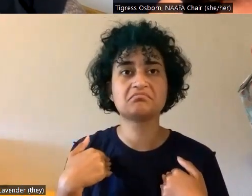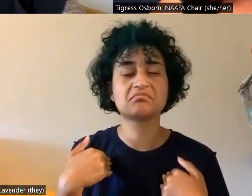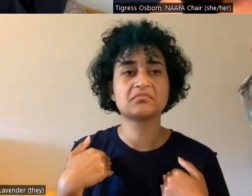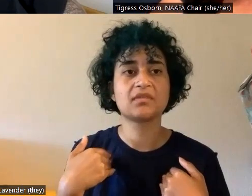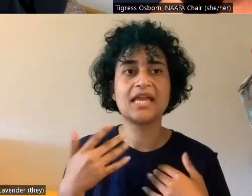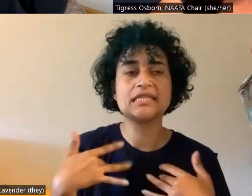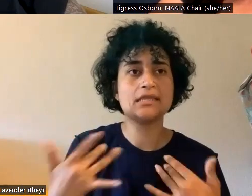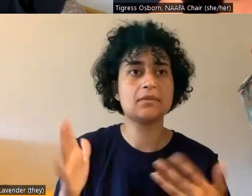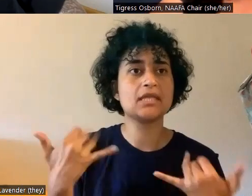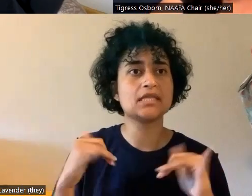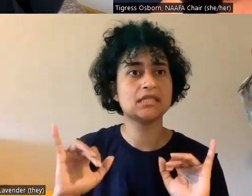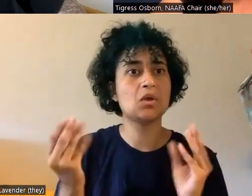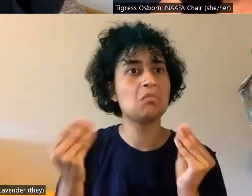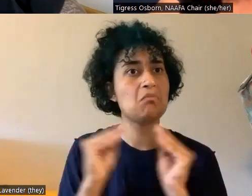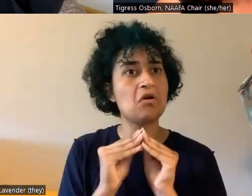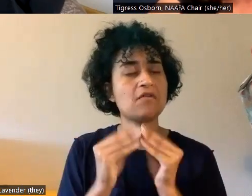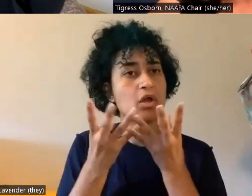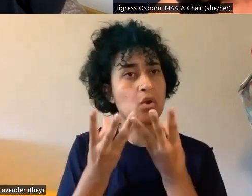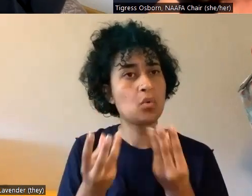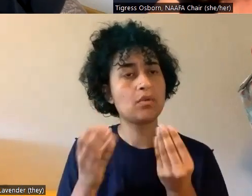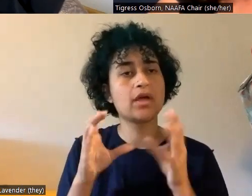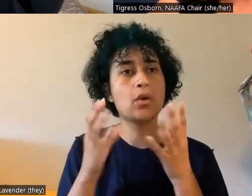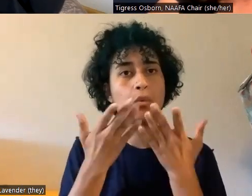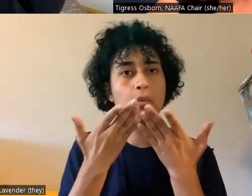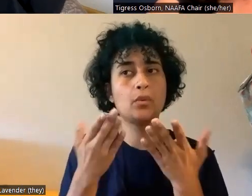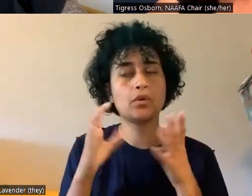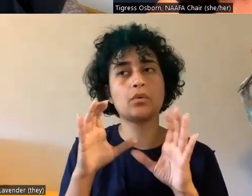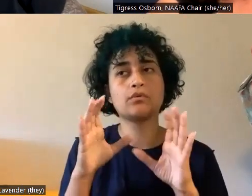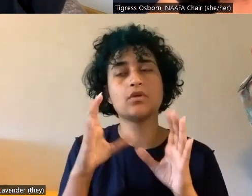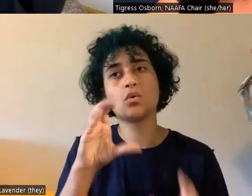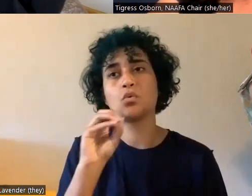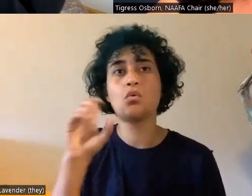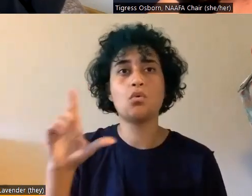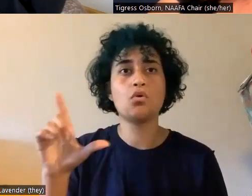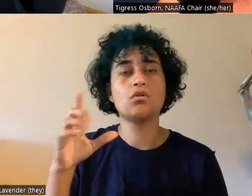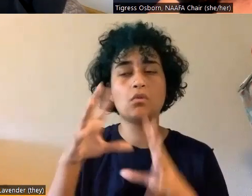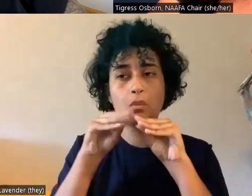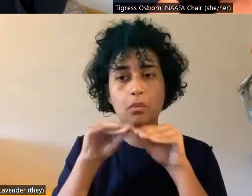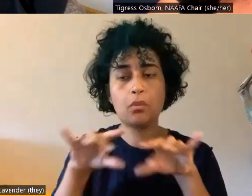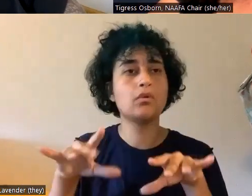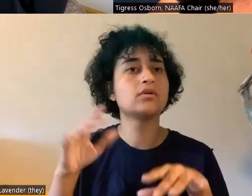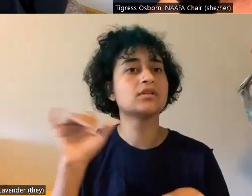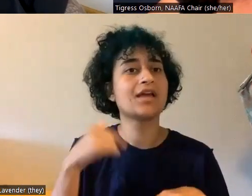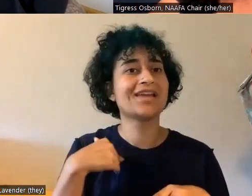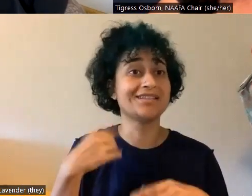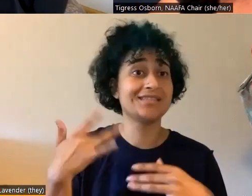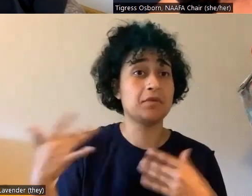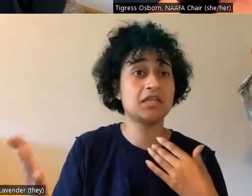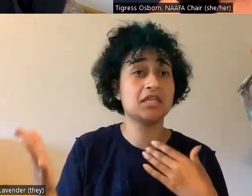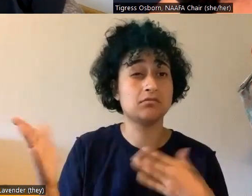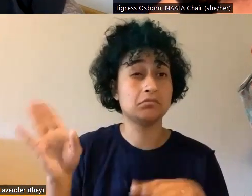it's usually still pretty more of a cooling effect I find. Um, and it's usually, you know, cheap, um,